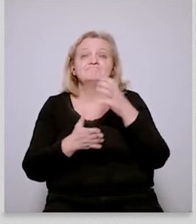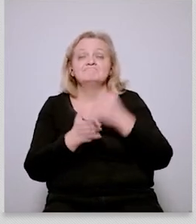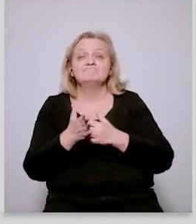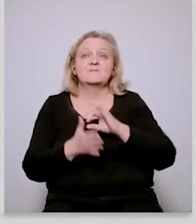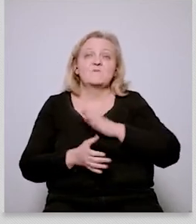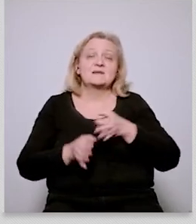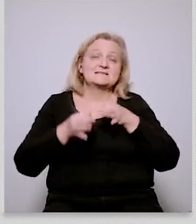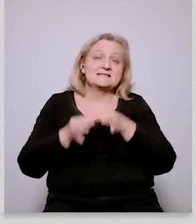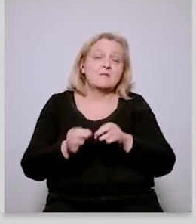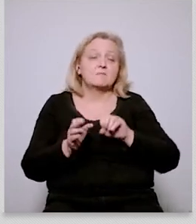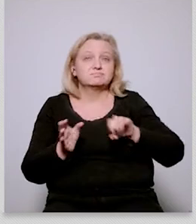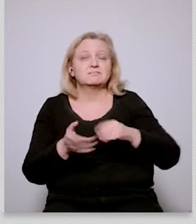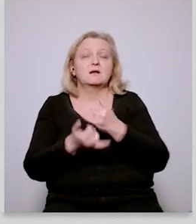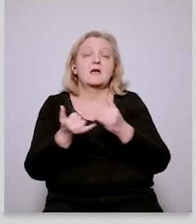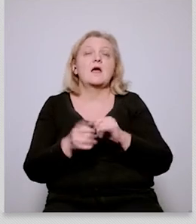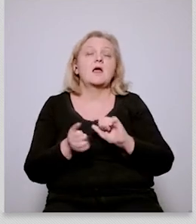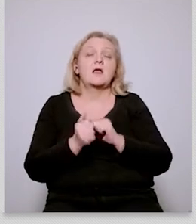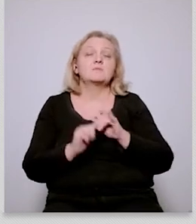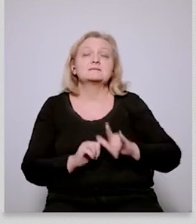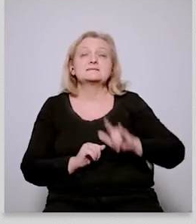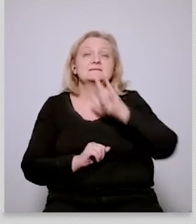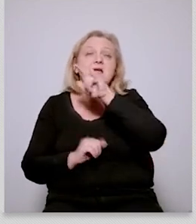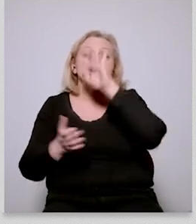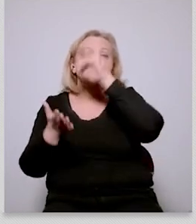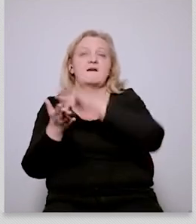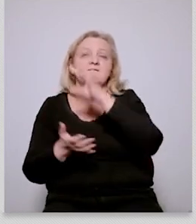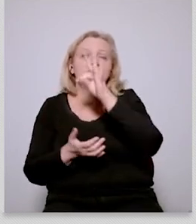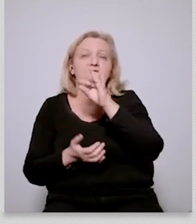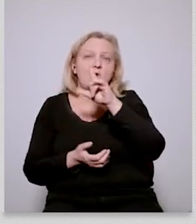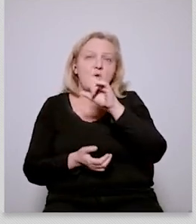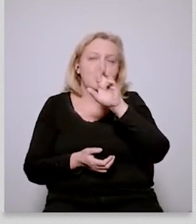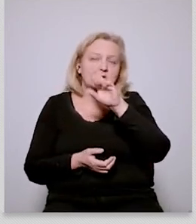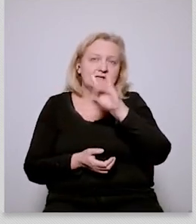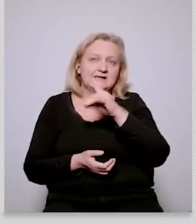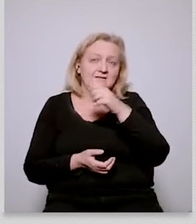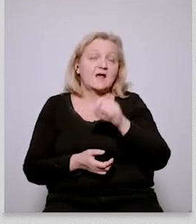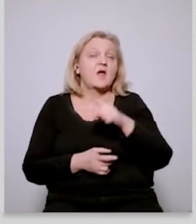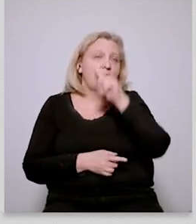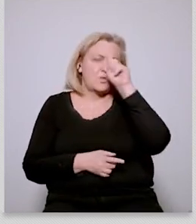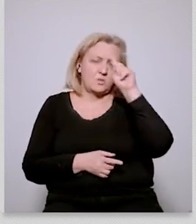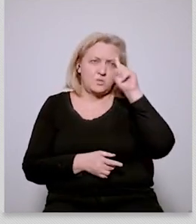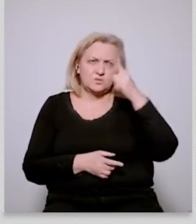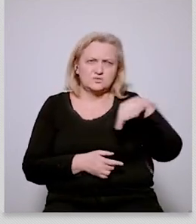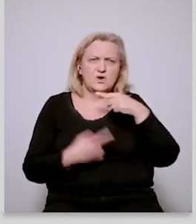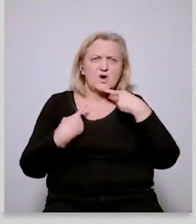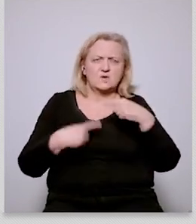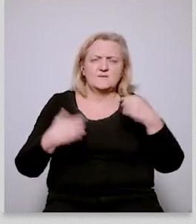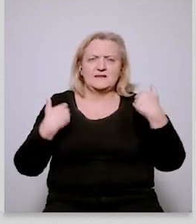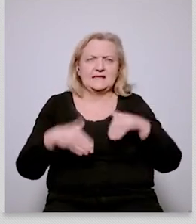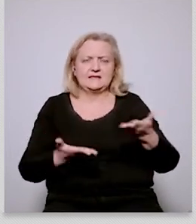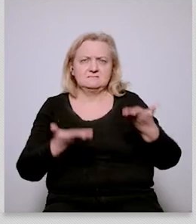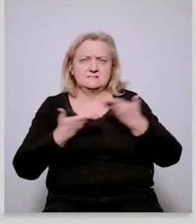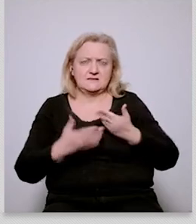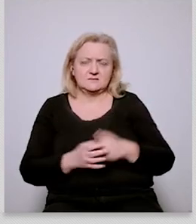think the individual ownership is also lacking and and we're sorry we're just finding it very um very